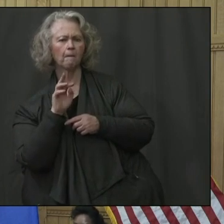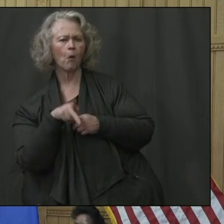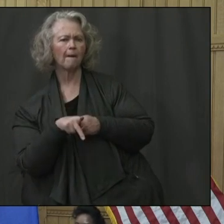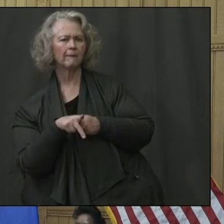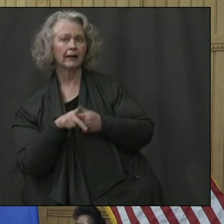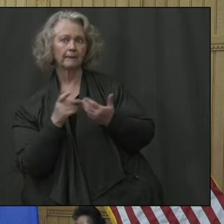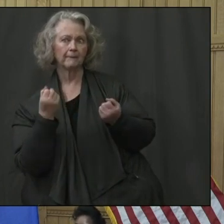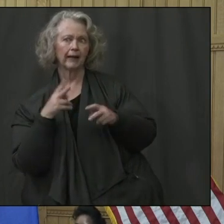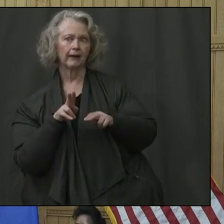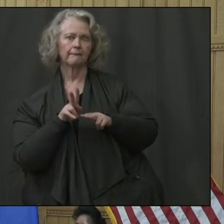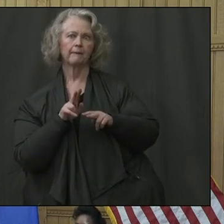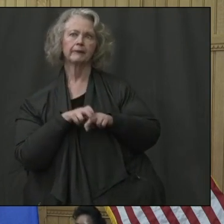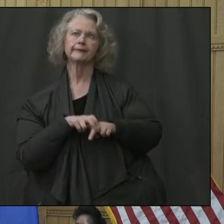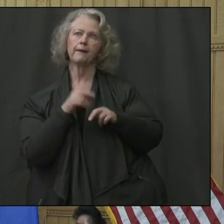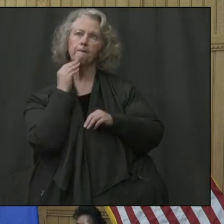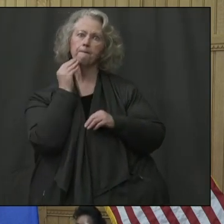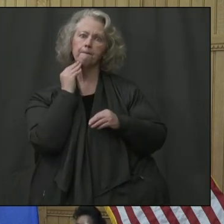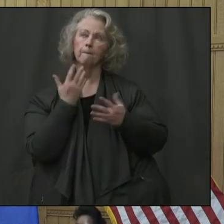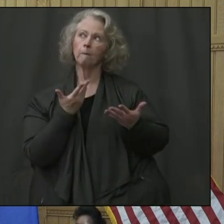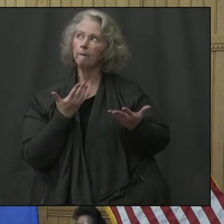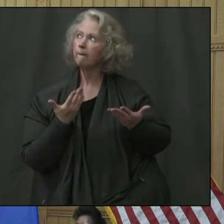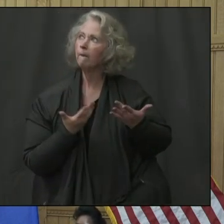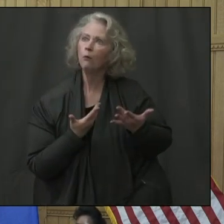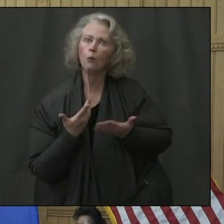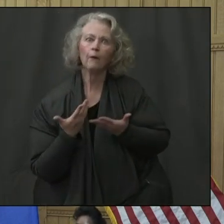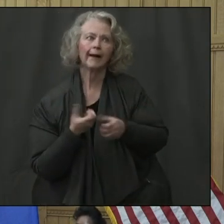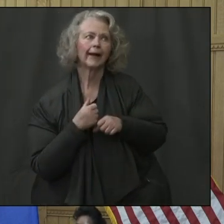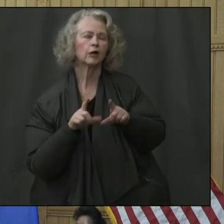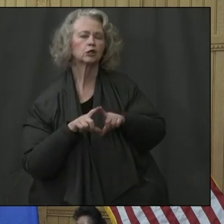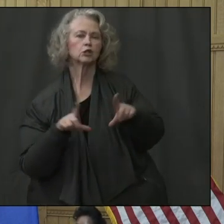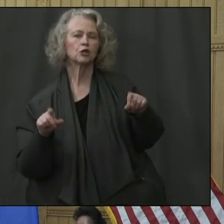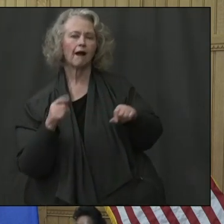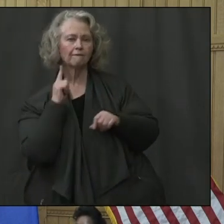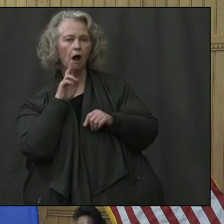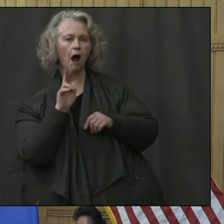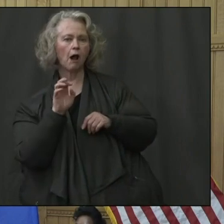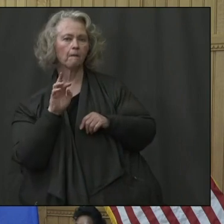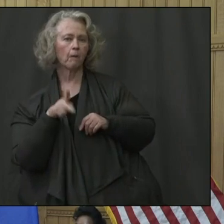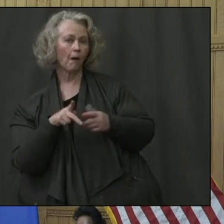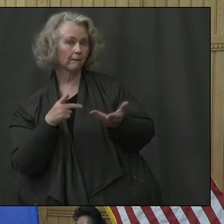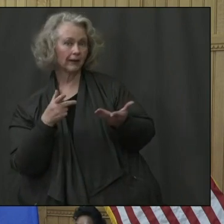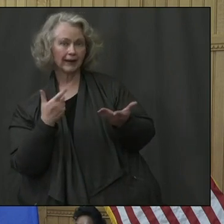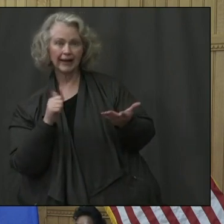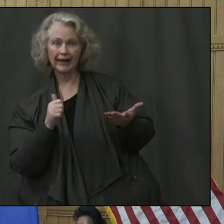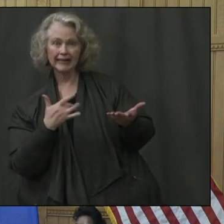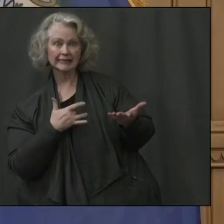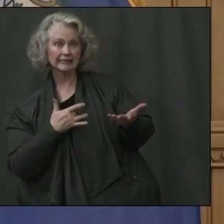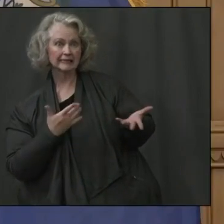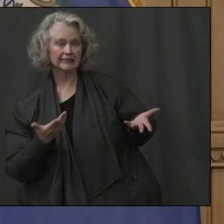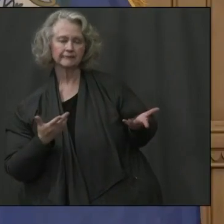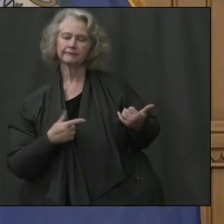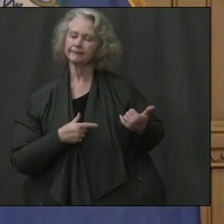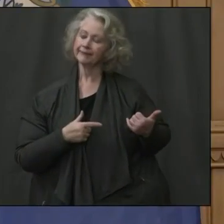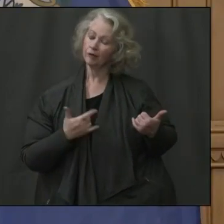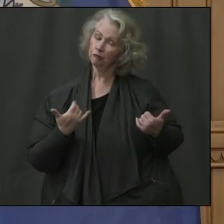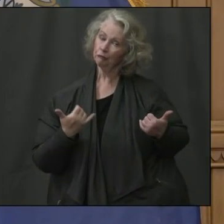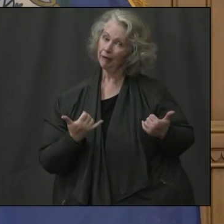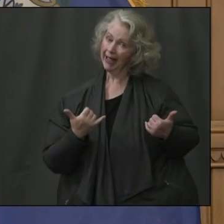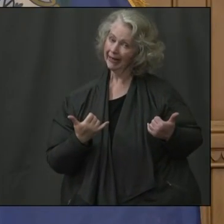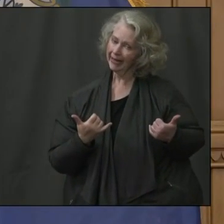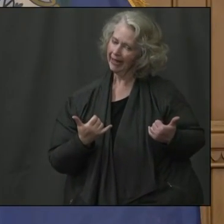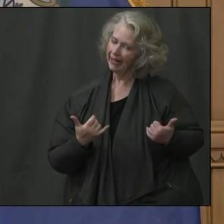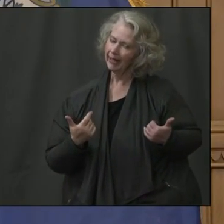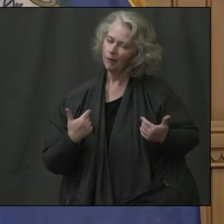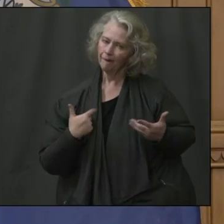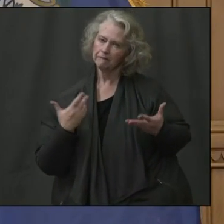people are at home wanting to know when they might be able to get their checks. we have a timeline on that? Right now, as we continue to throw more